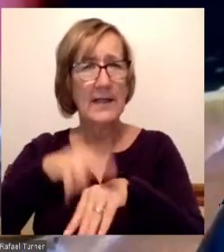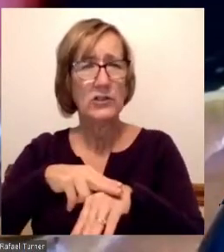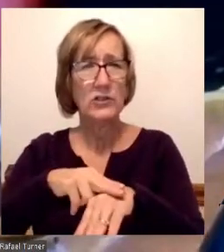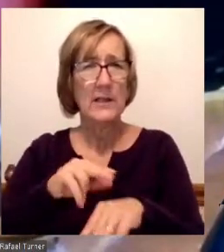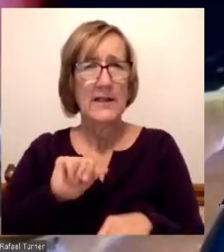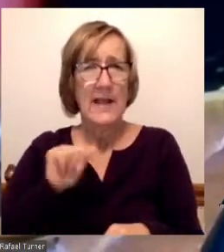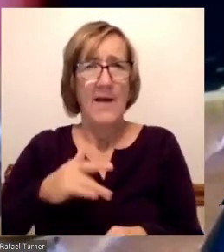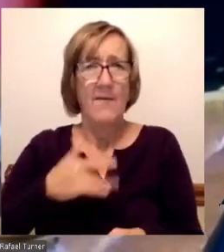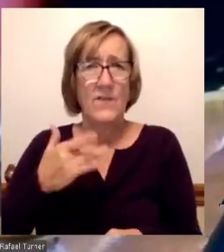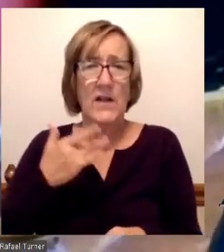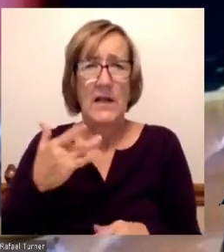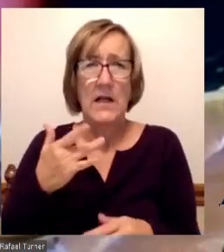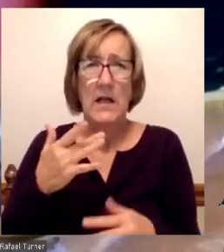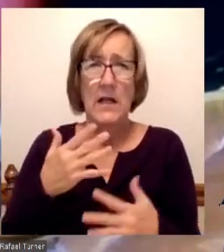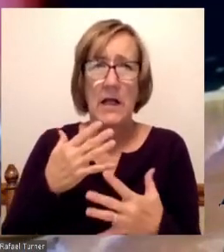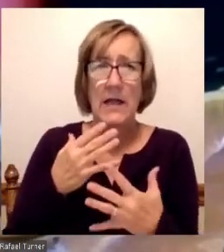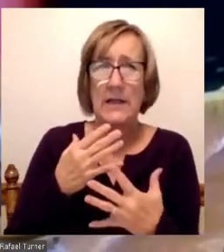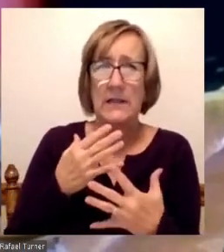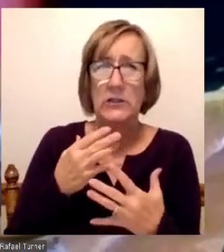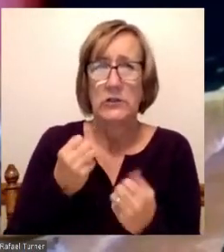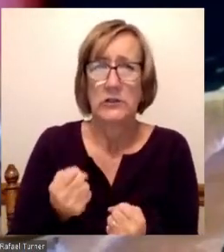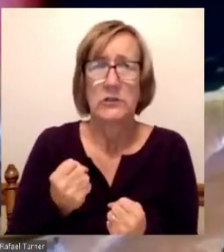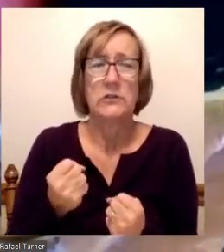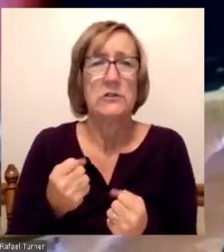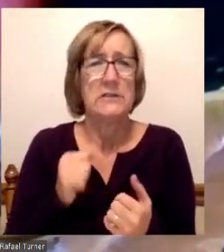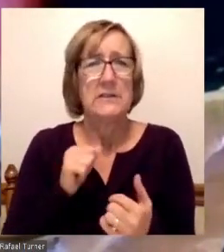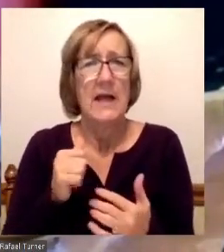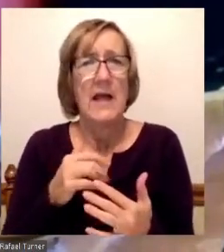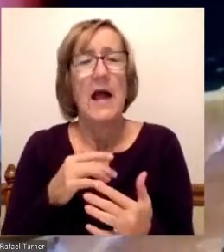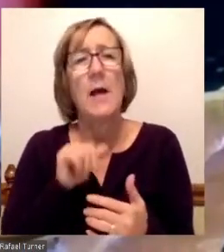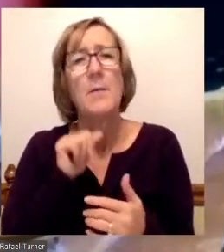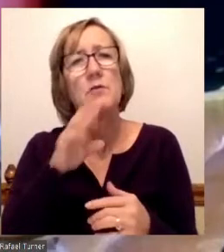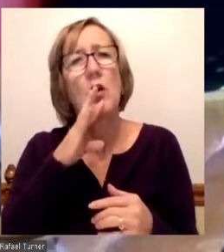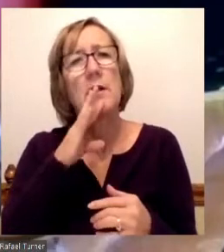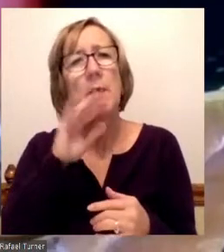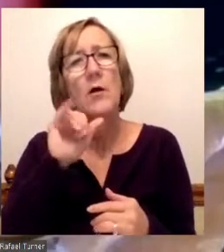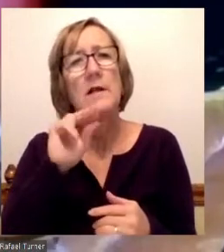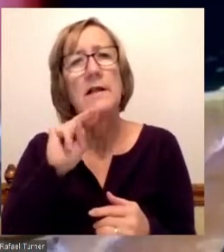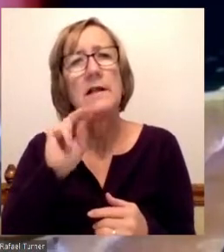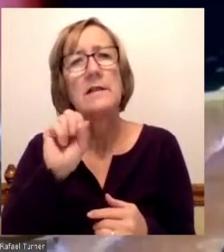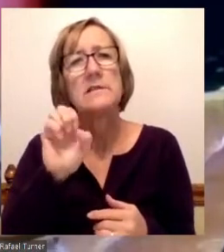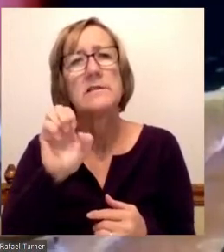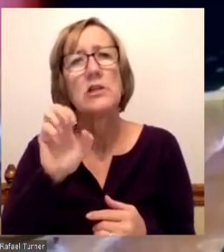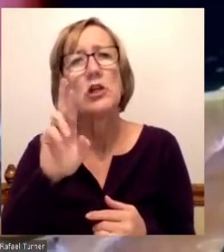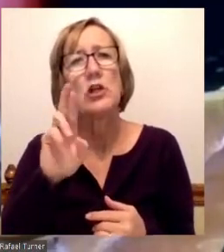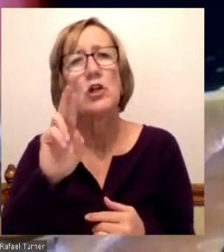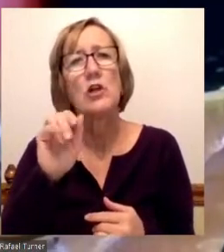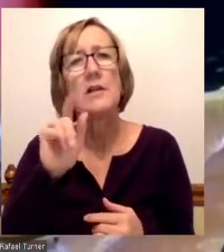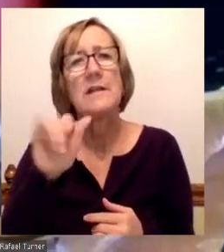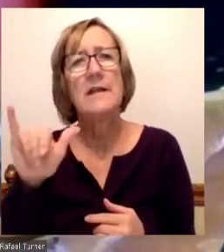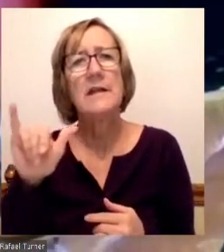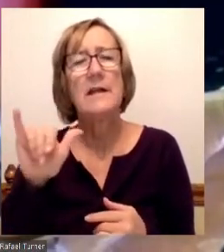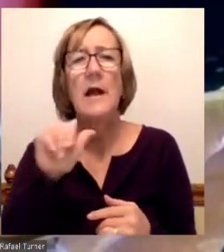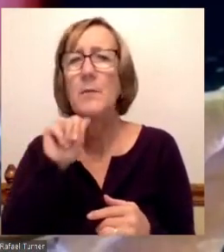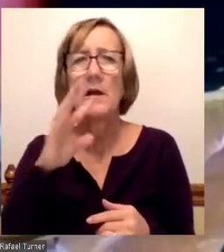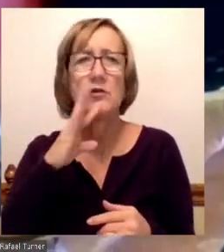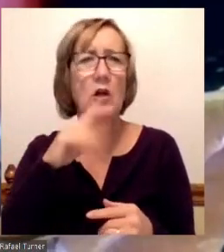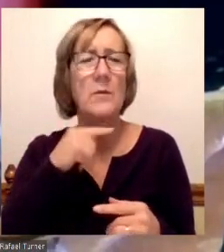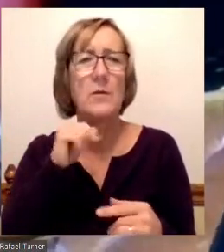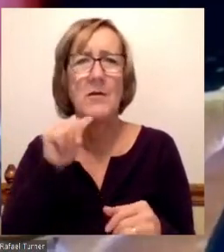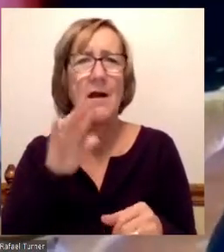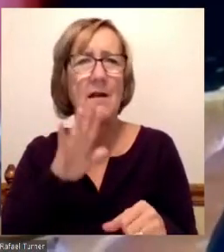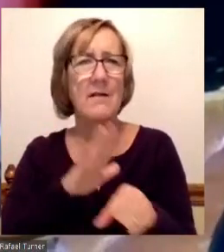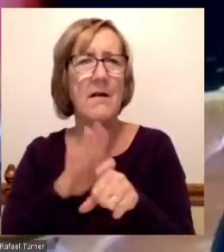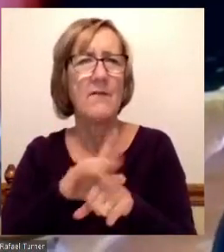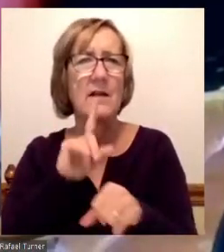And I'm not referring to personal insecurities, lack of confidence, or lack of scholastic confidence or